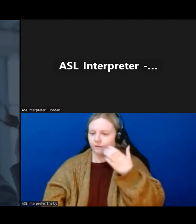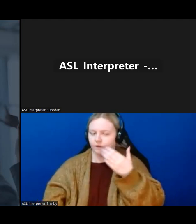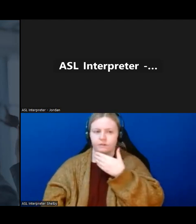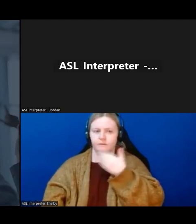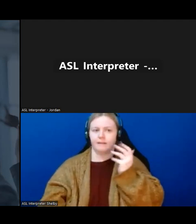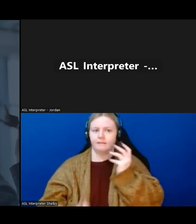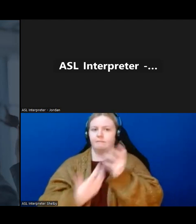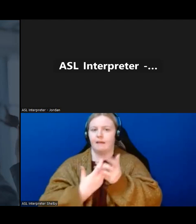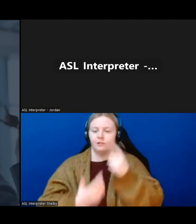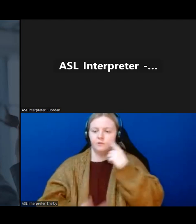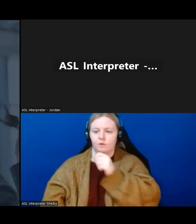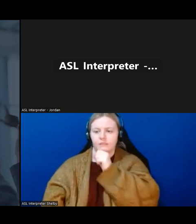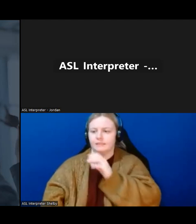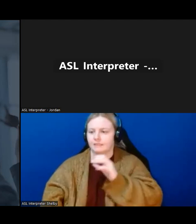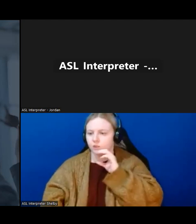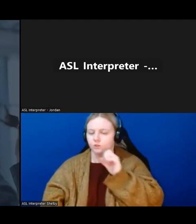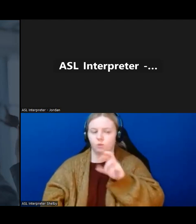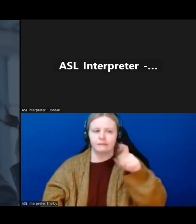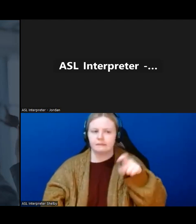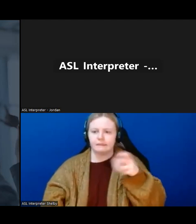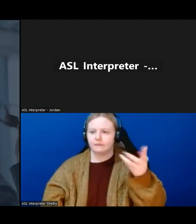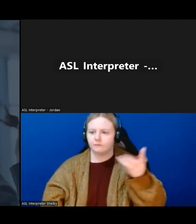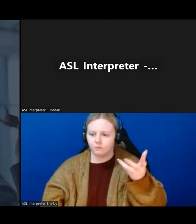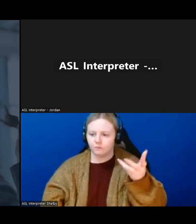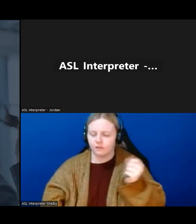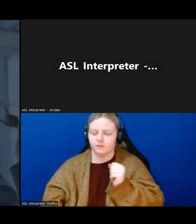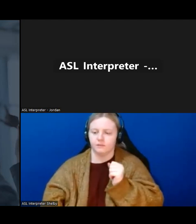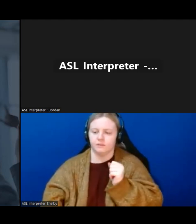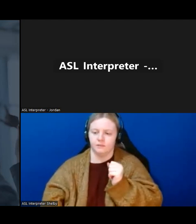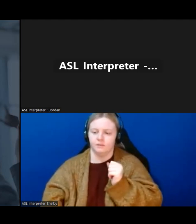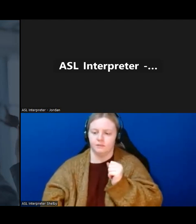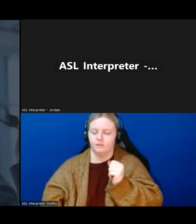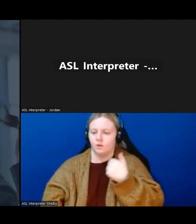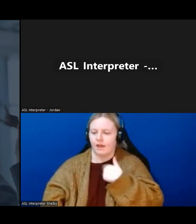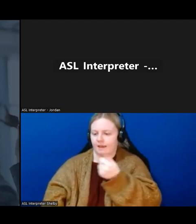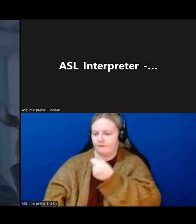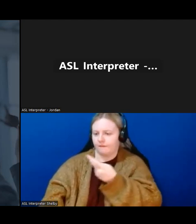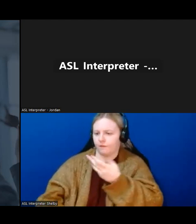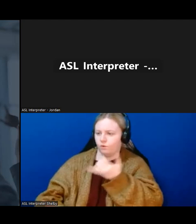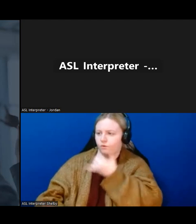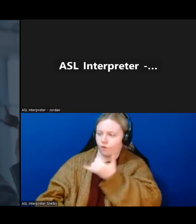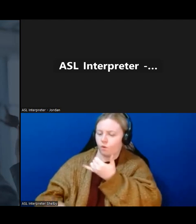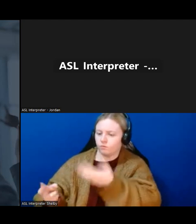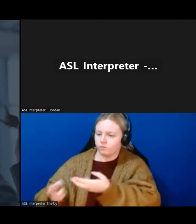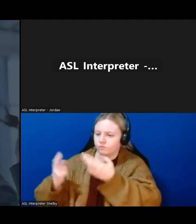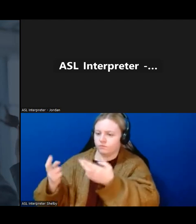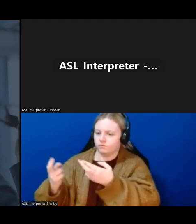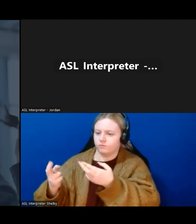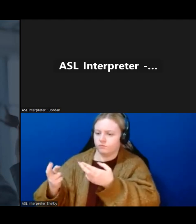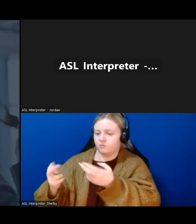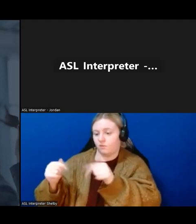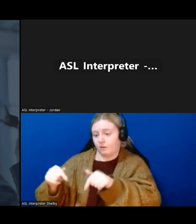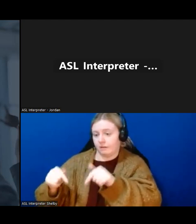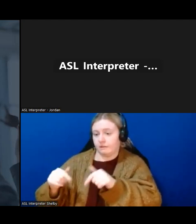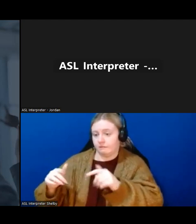buy, or what's needed. So I have a few phone recommendations for the end of this session even